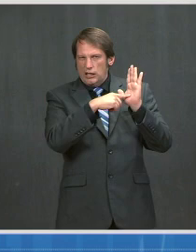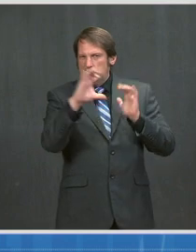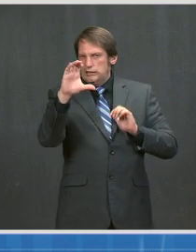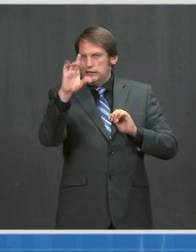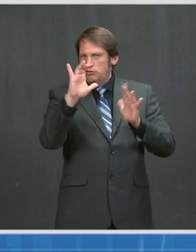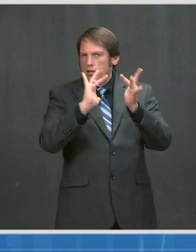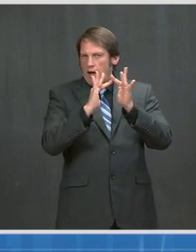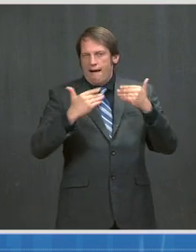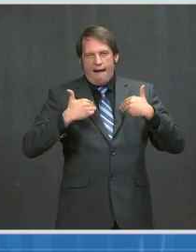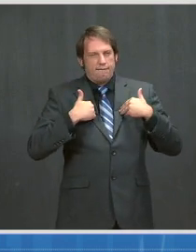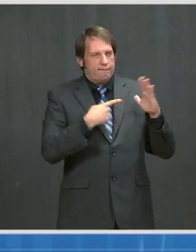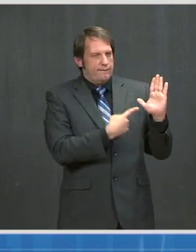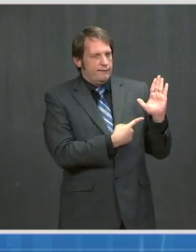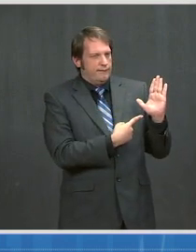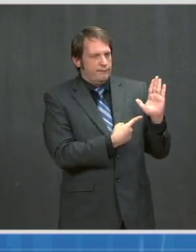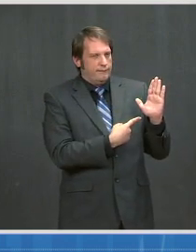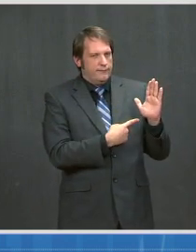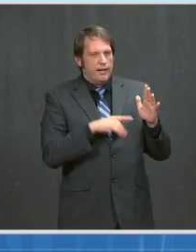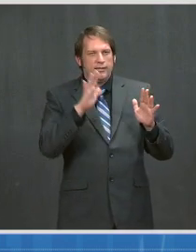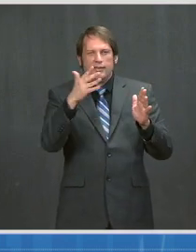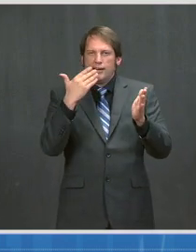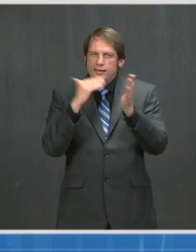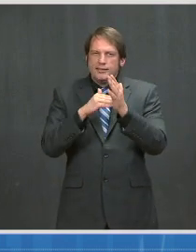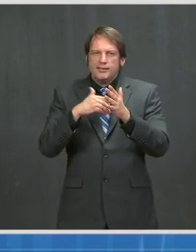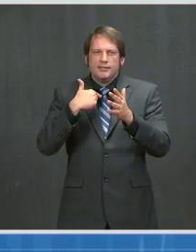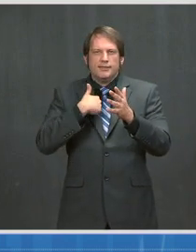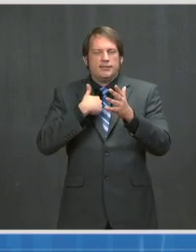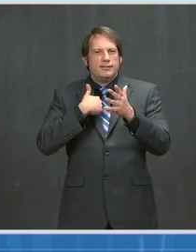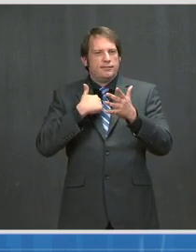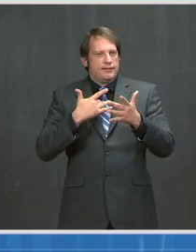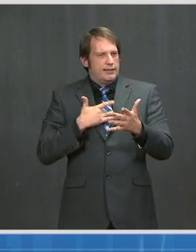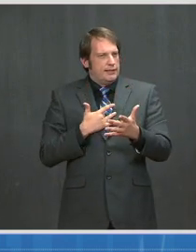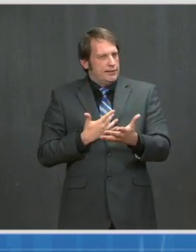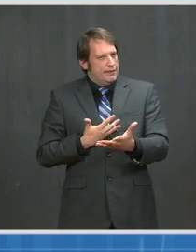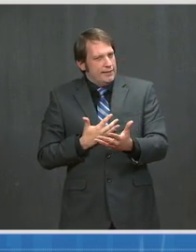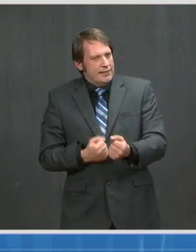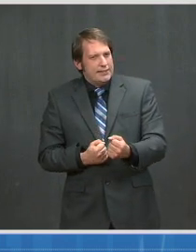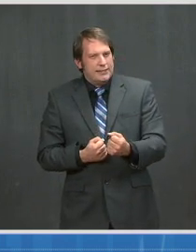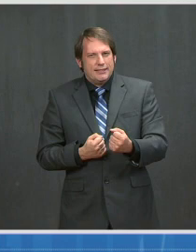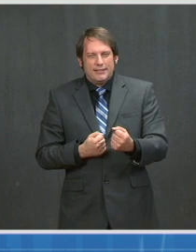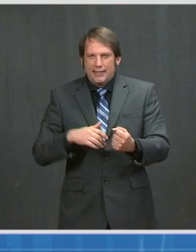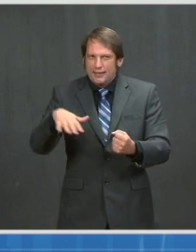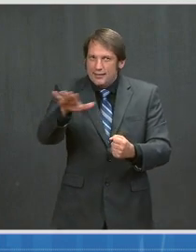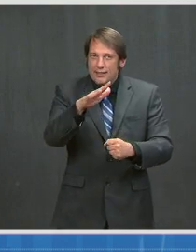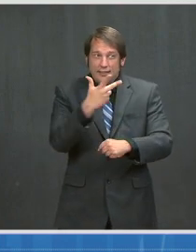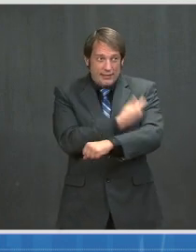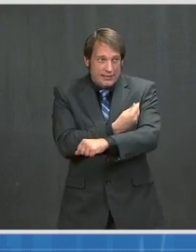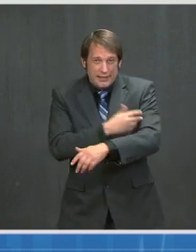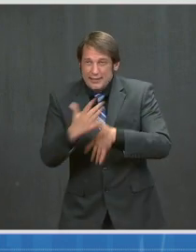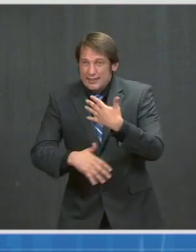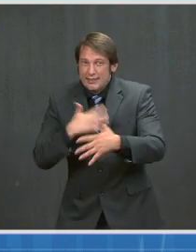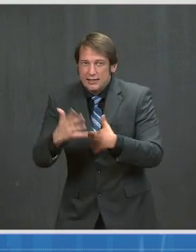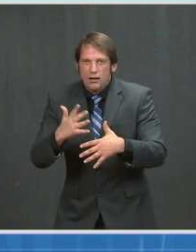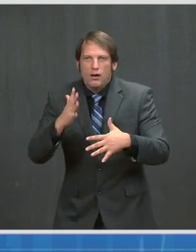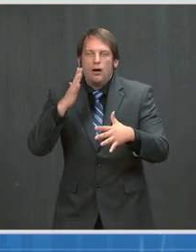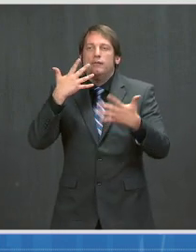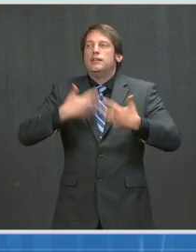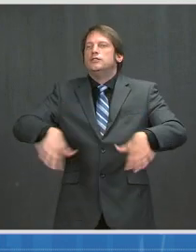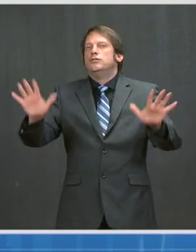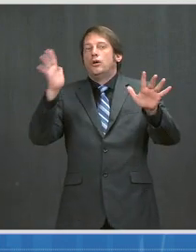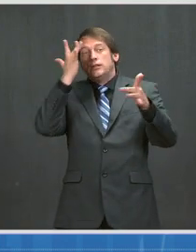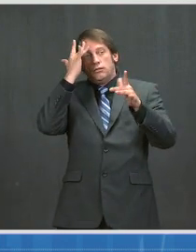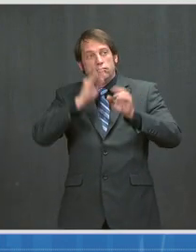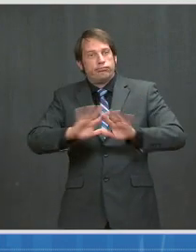again by sharing my confidence that widespread vaccination will bring us to the end of the COVID-19 pandemic, and with my enthusiasm